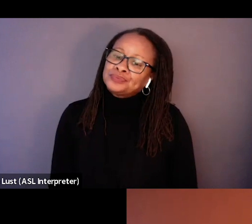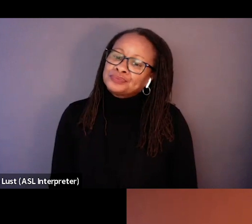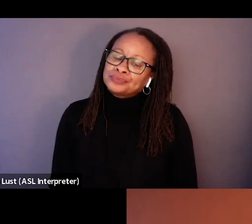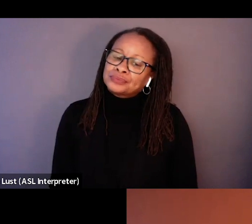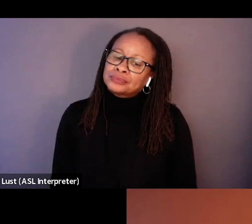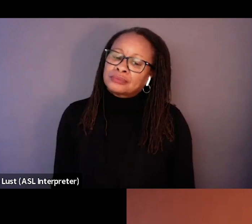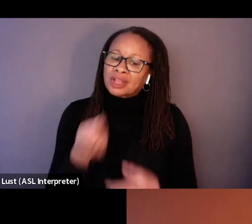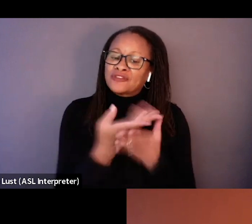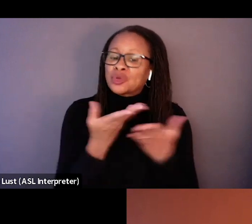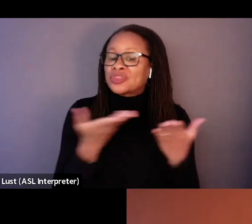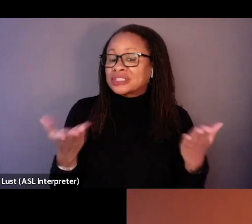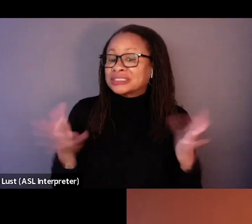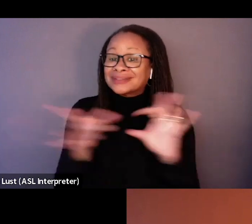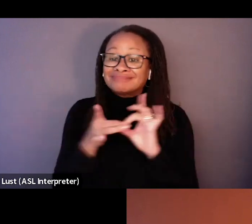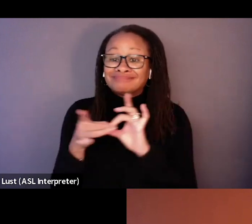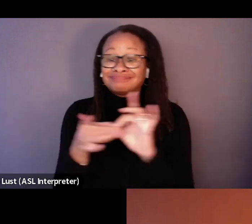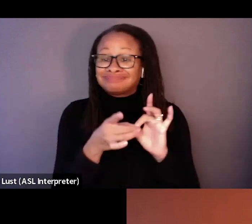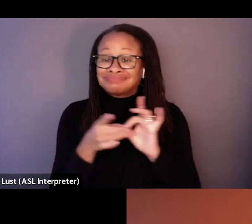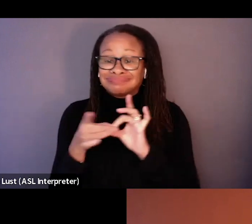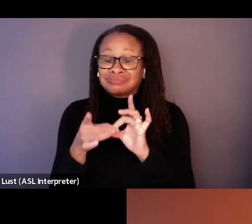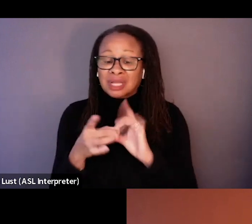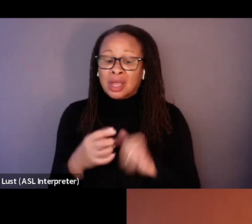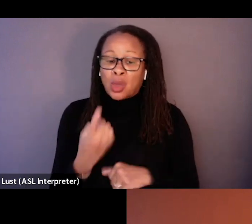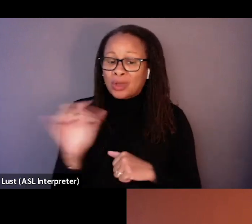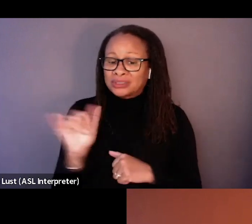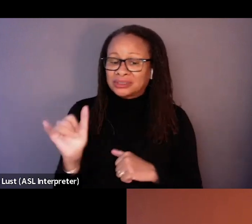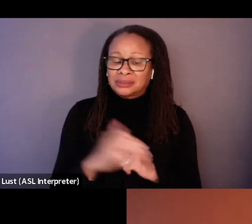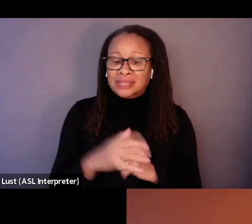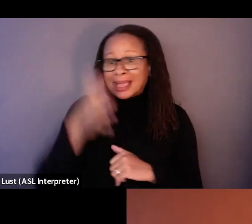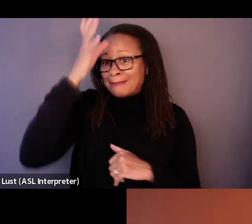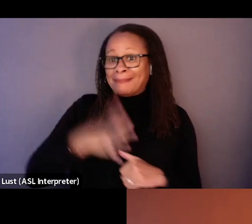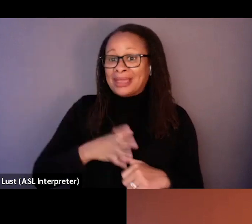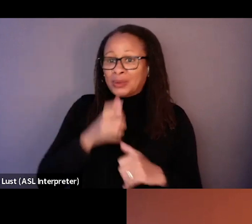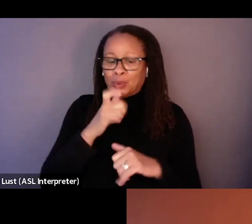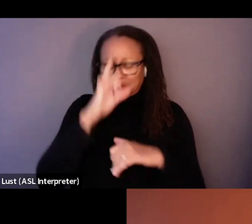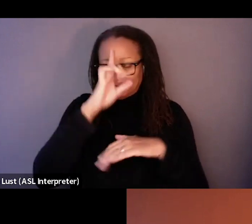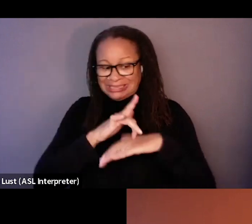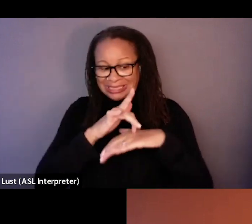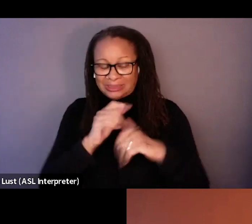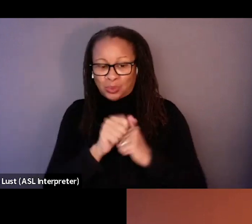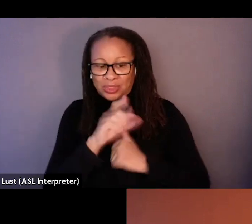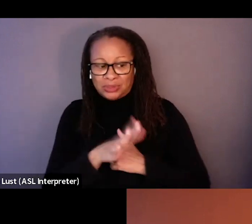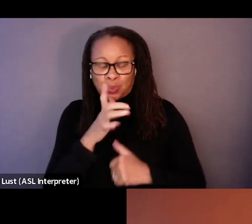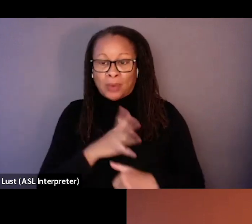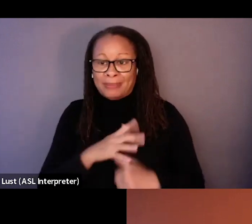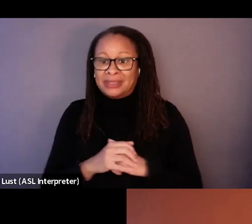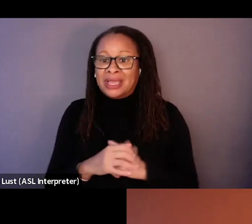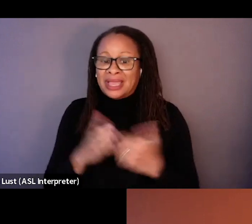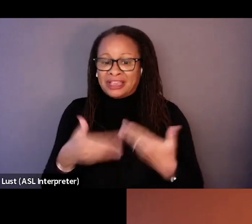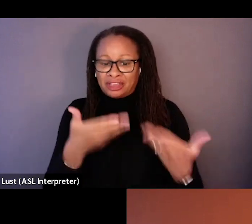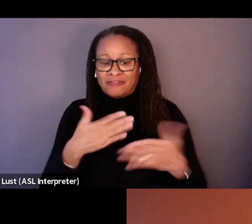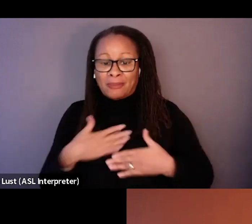things that were like, uh, connecting, uh, one was like, you know, this man was obsessed with this woman was trying to give her body